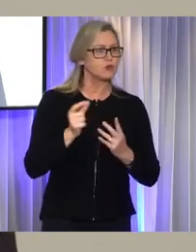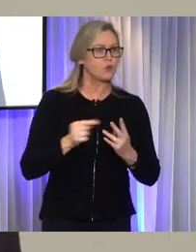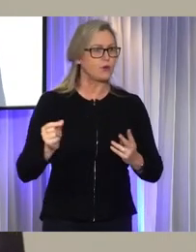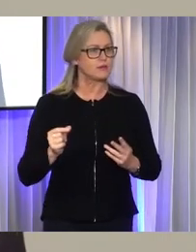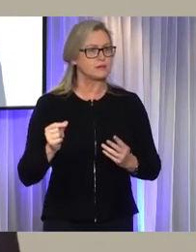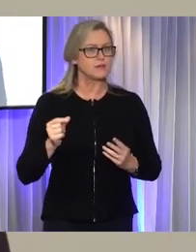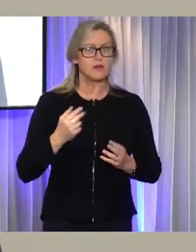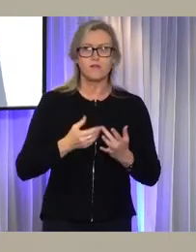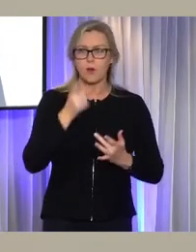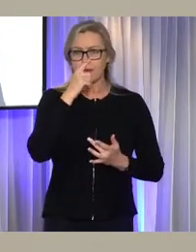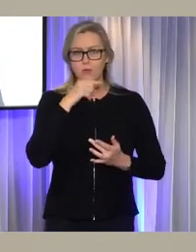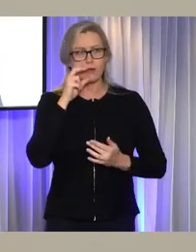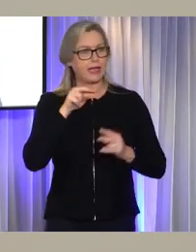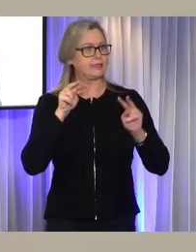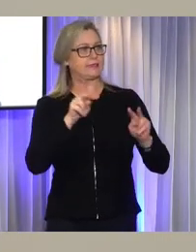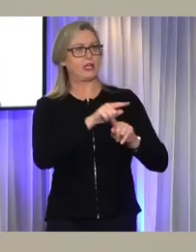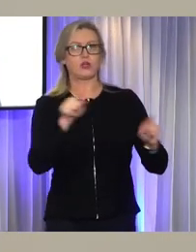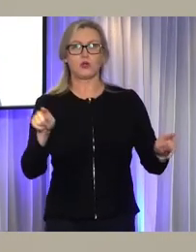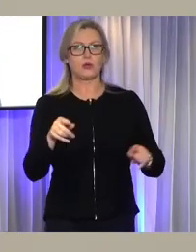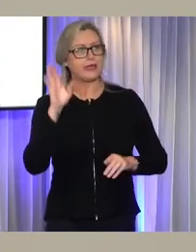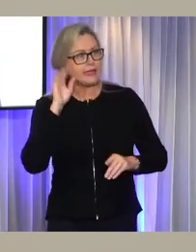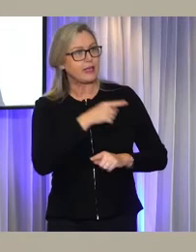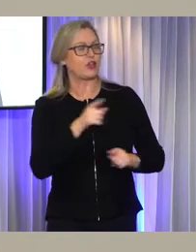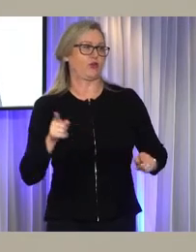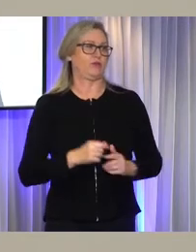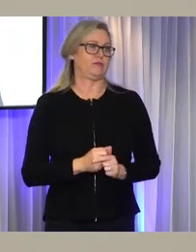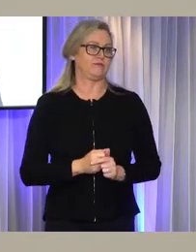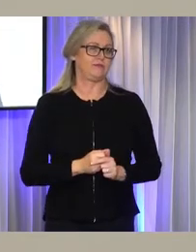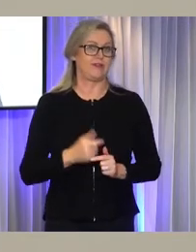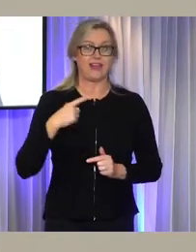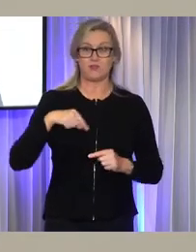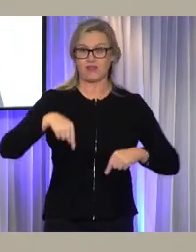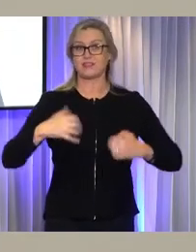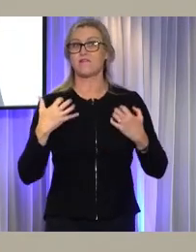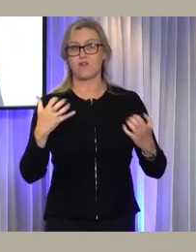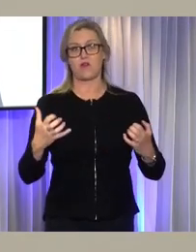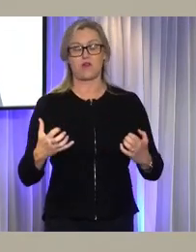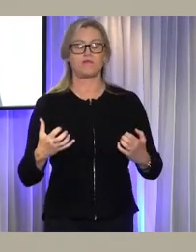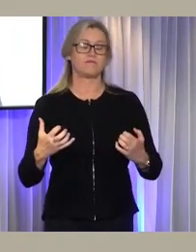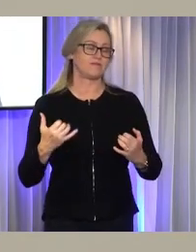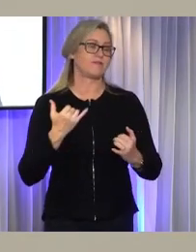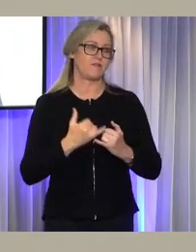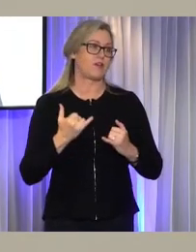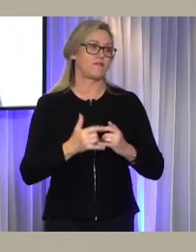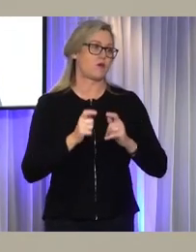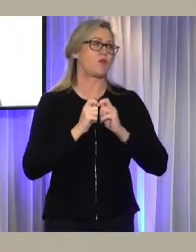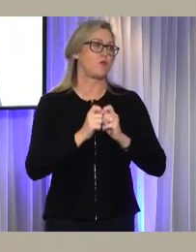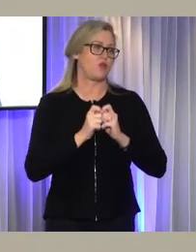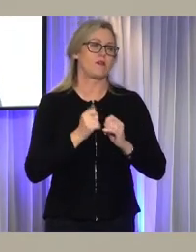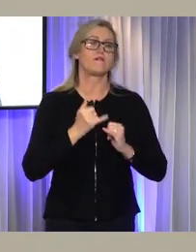way that you all deserve to be. That's why forums like this are so unbelievably useful and important.